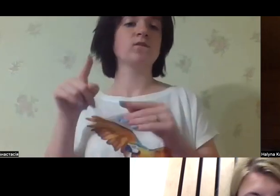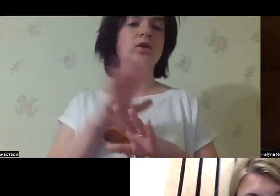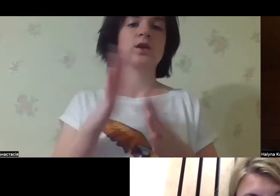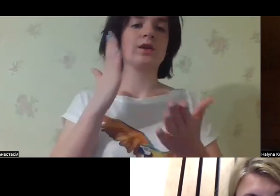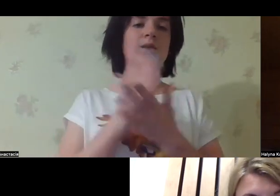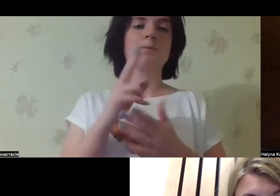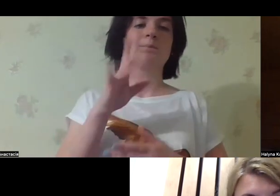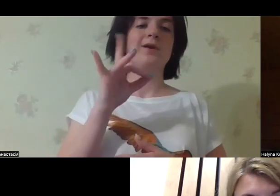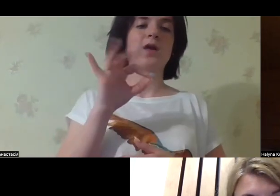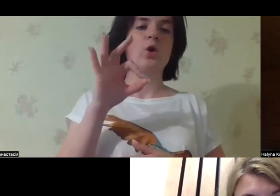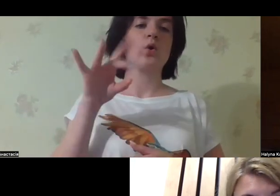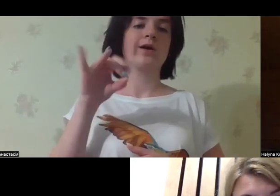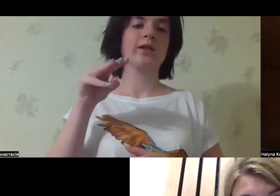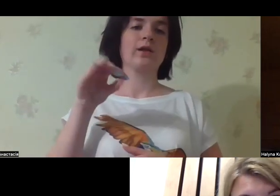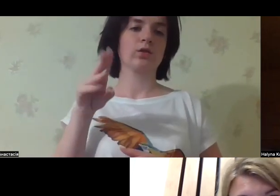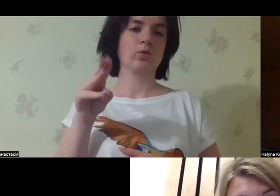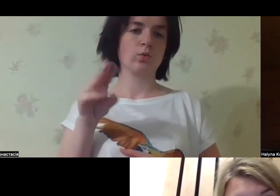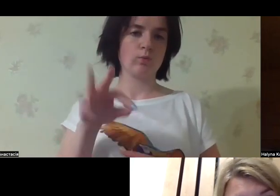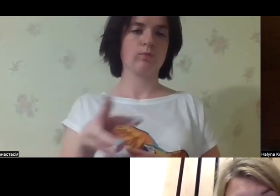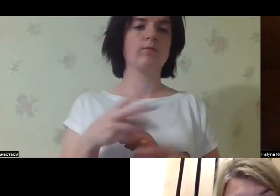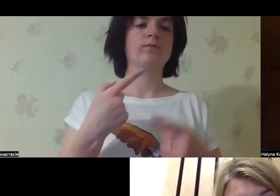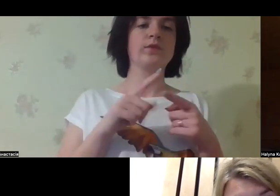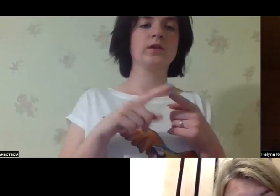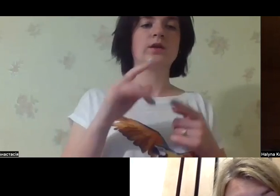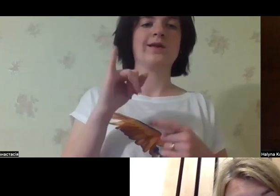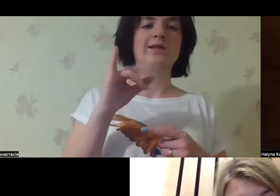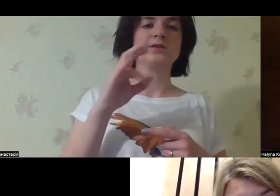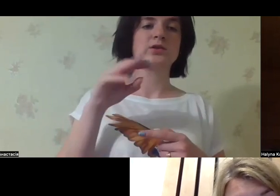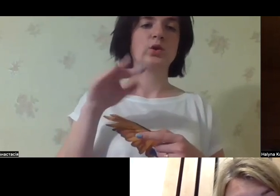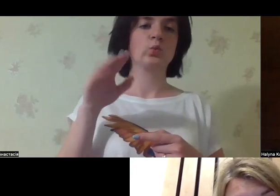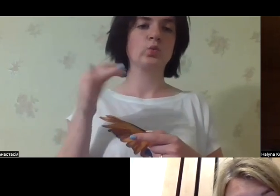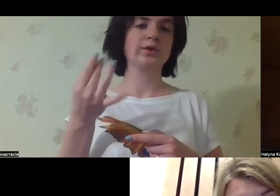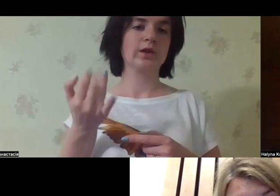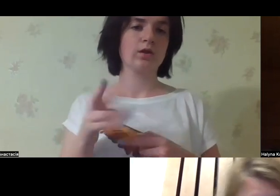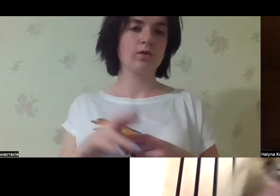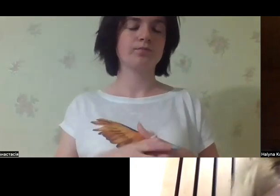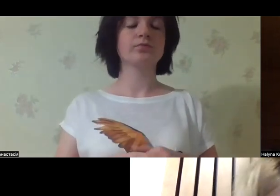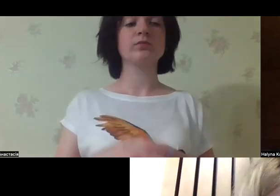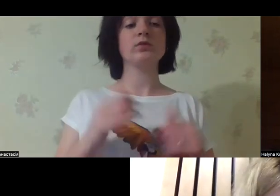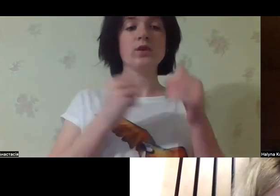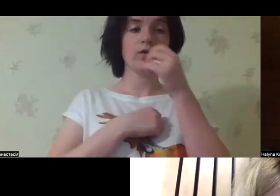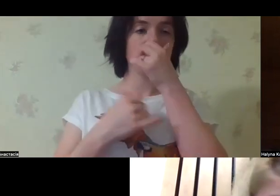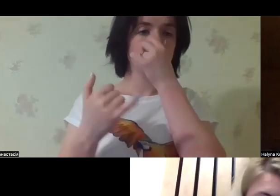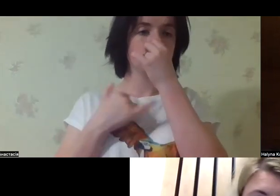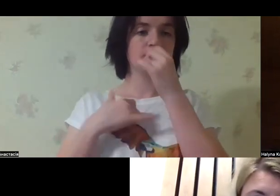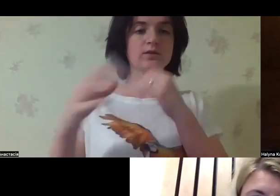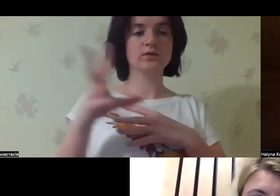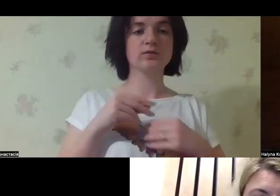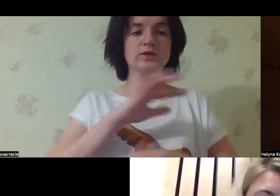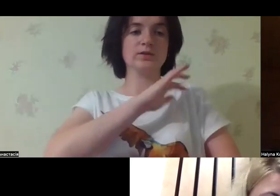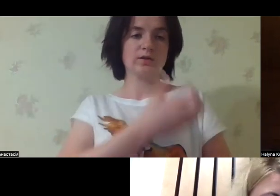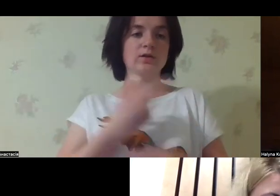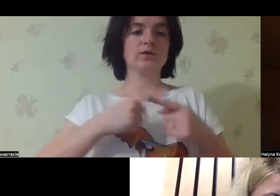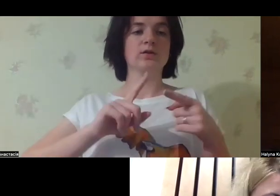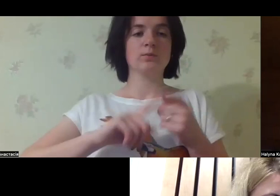you get a child to the family through the social support, it's not a priority. The institution is a priority for the government,